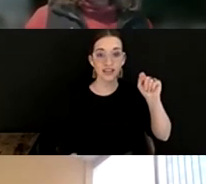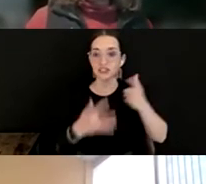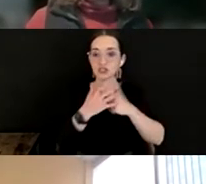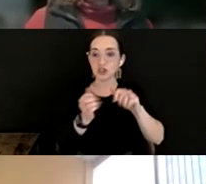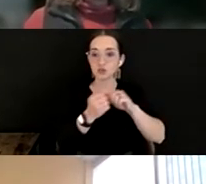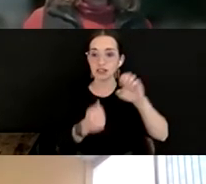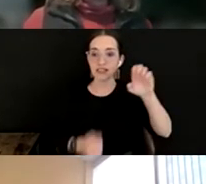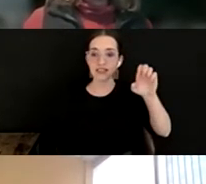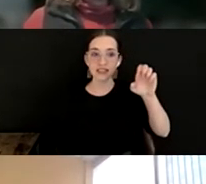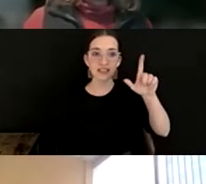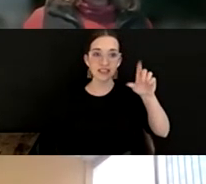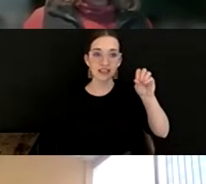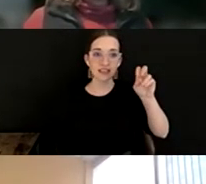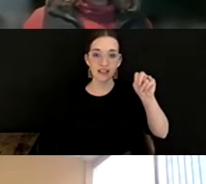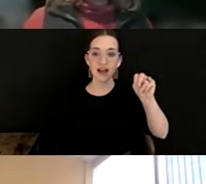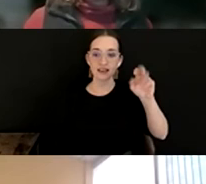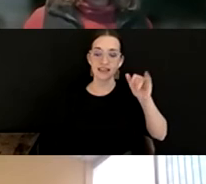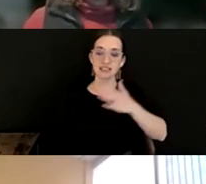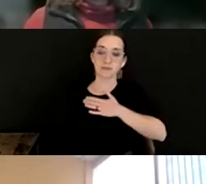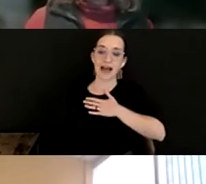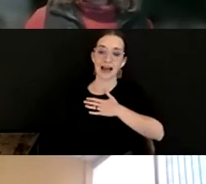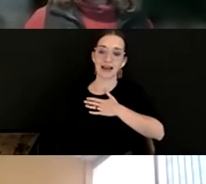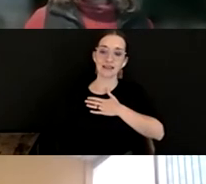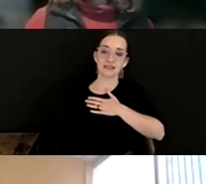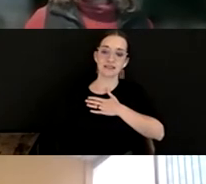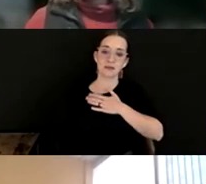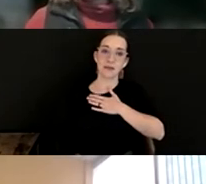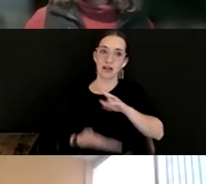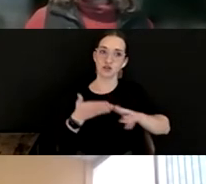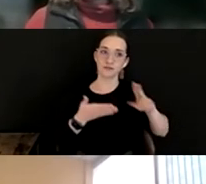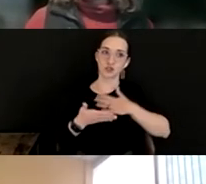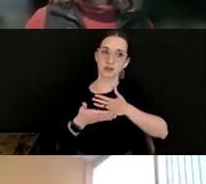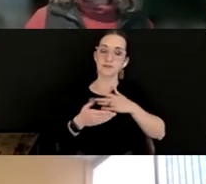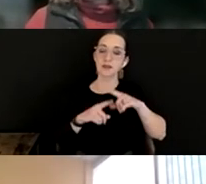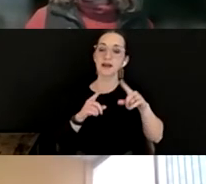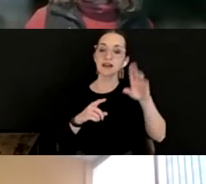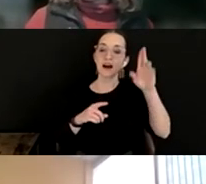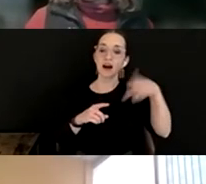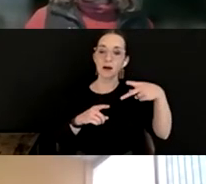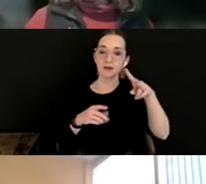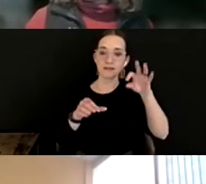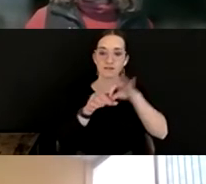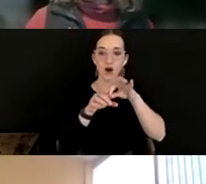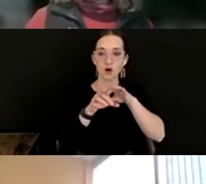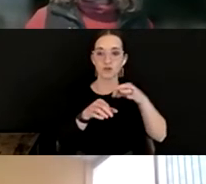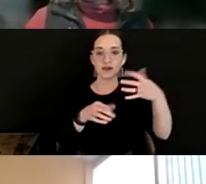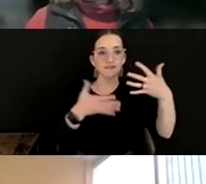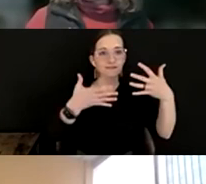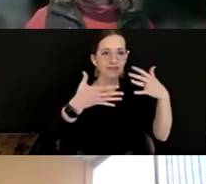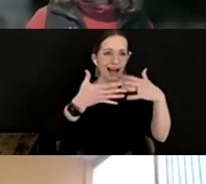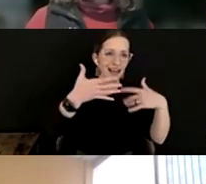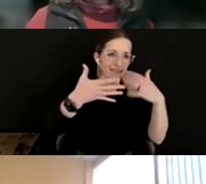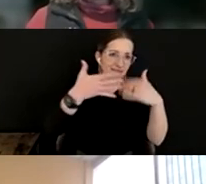which is my host university. But this is a simple upvote five of the dozen options